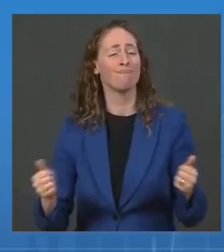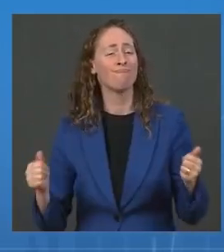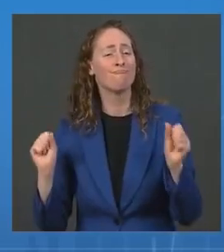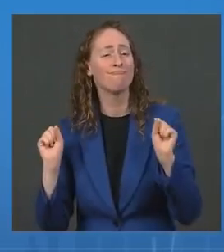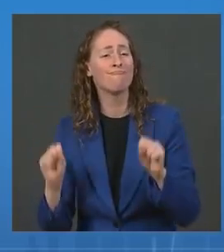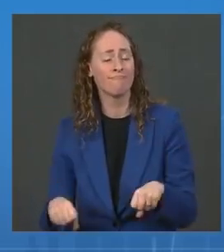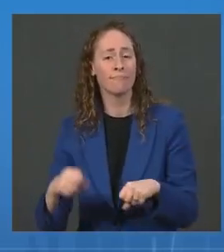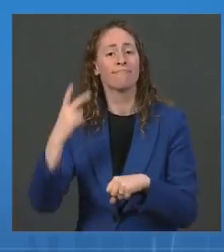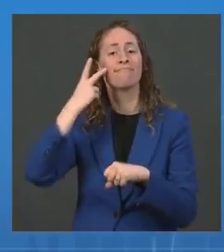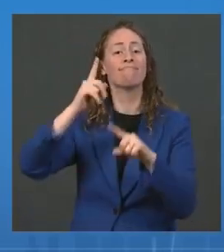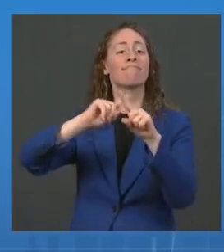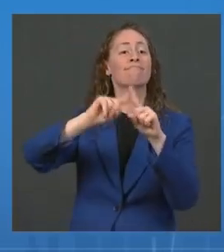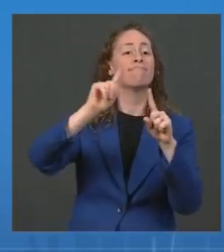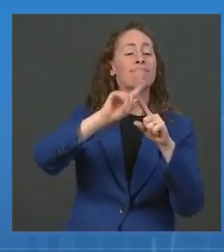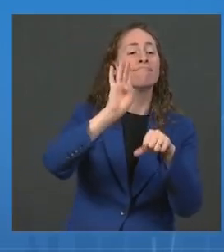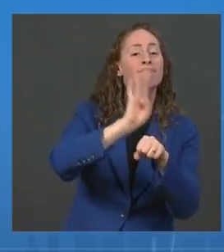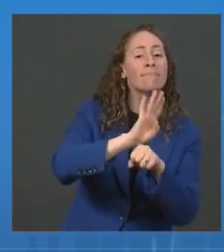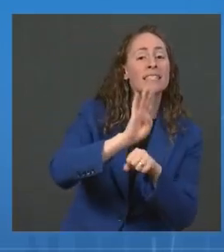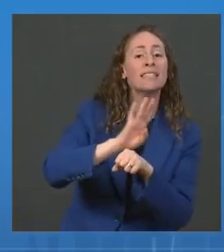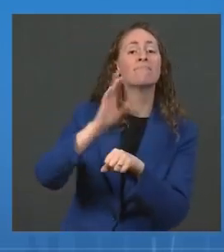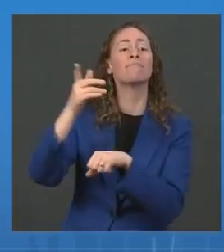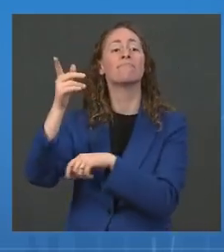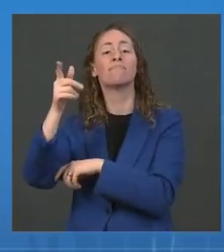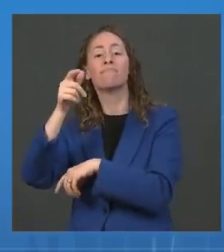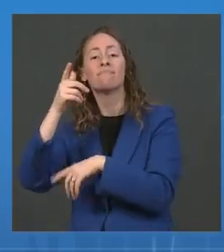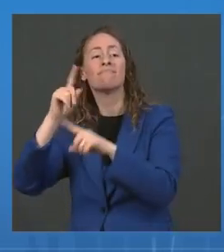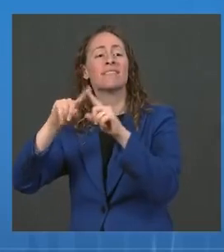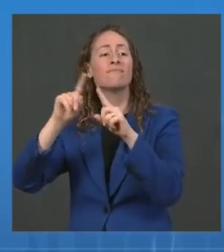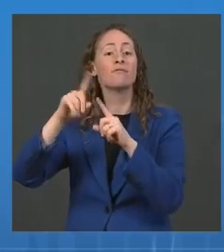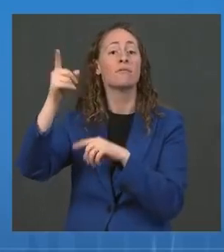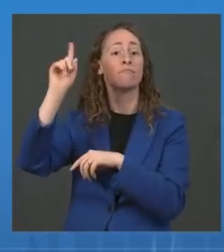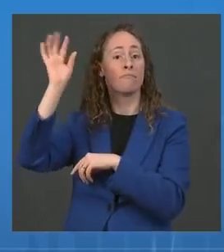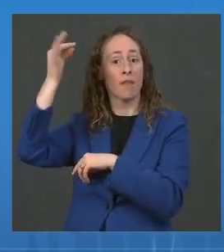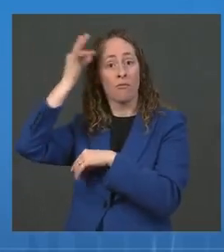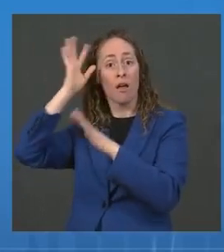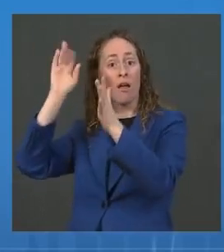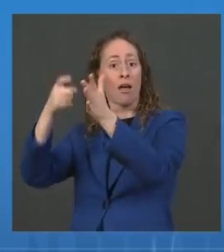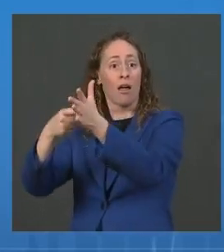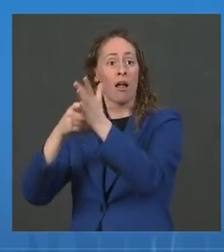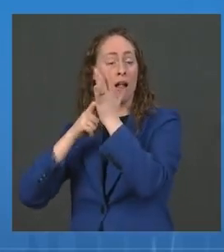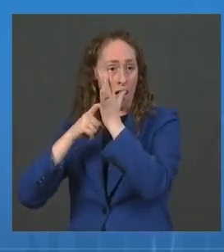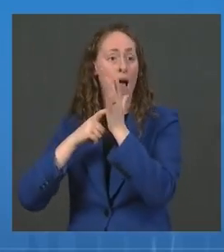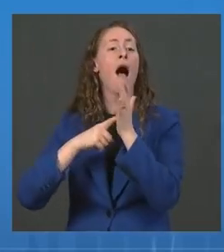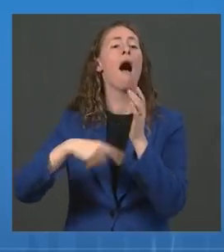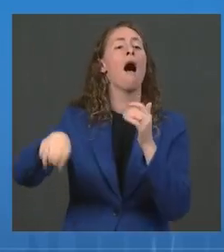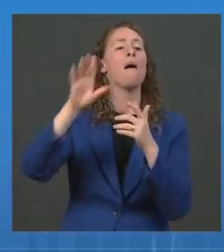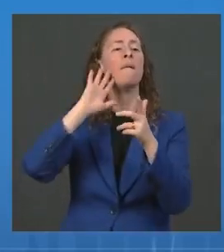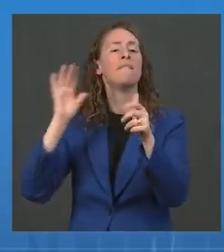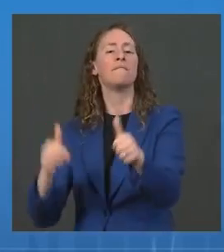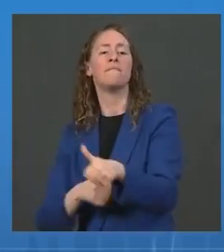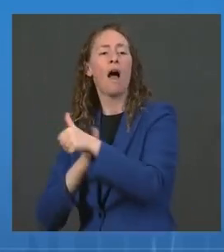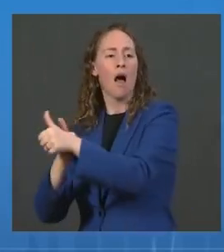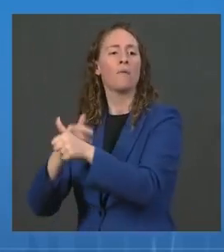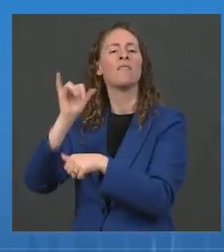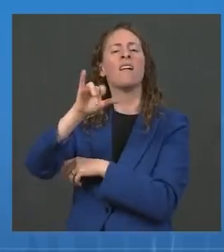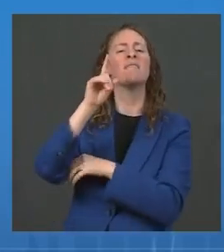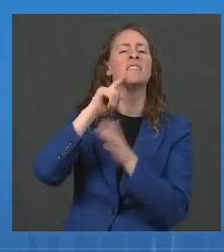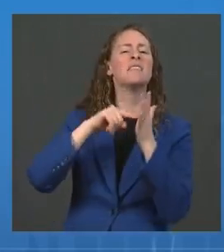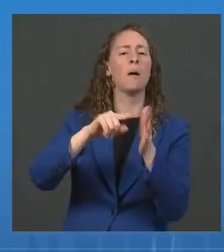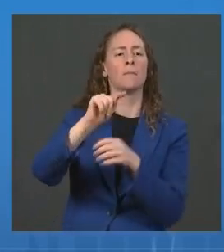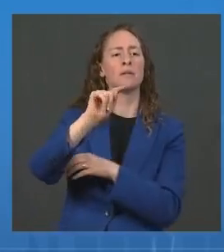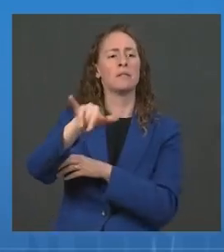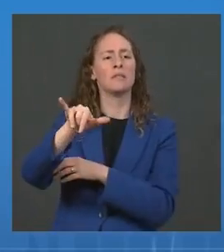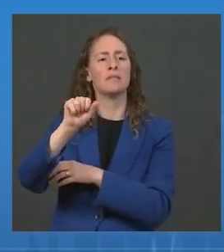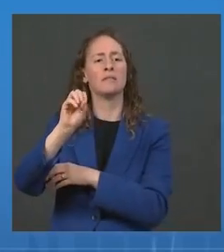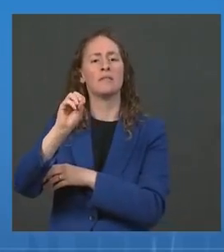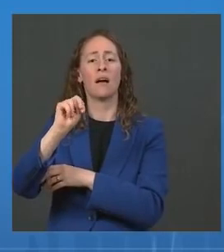systems, universities that implement vaccine requirements when Tyson's Food announced to its employees that they would need to be